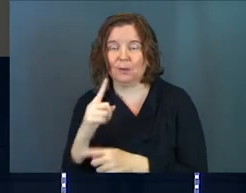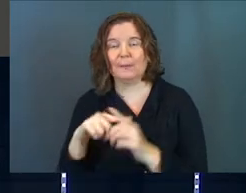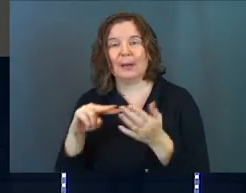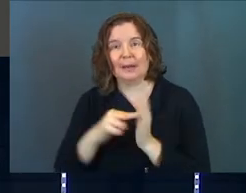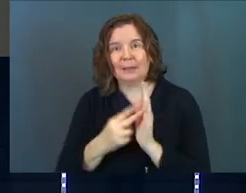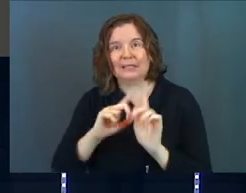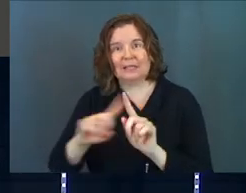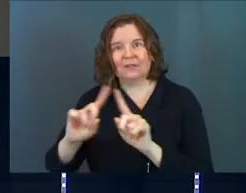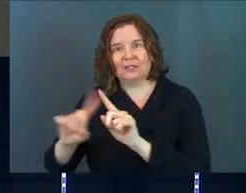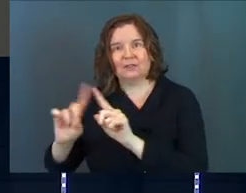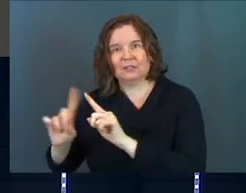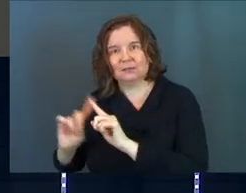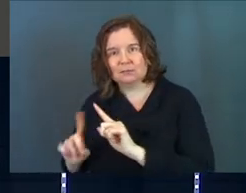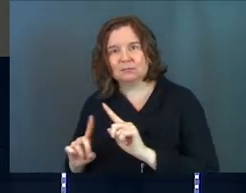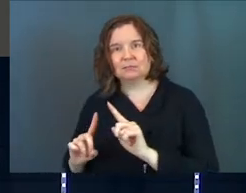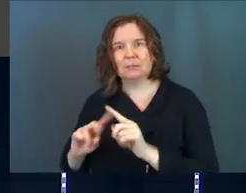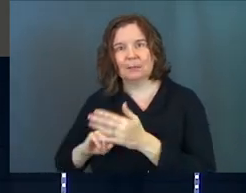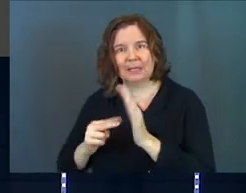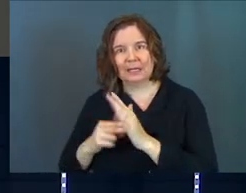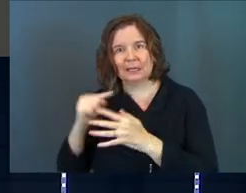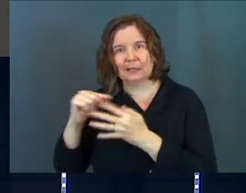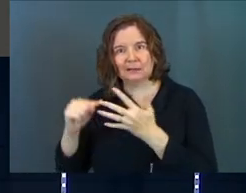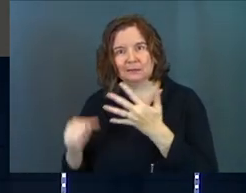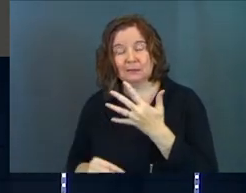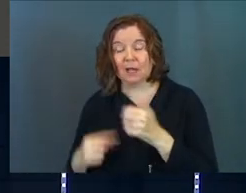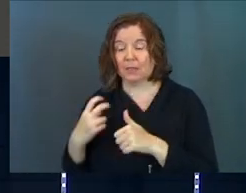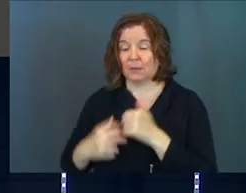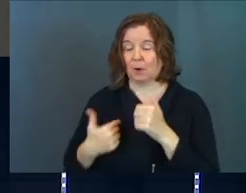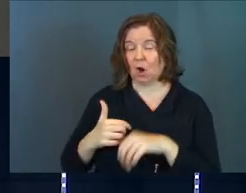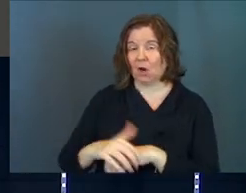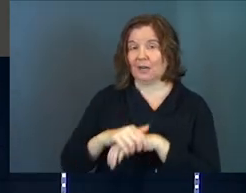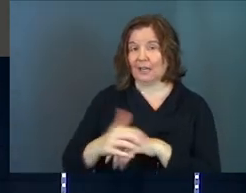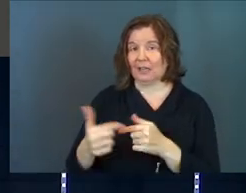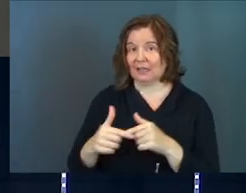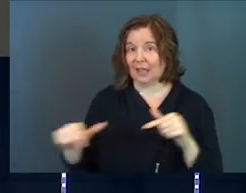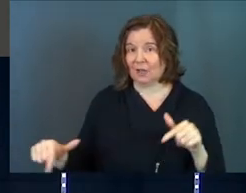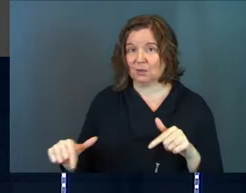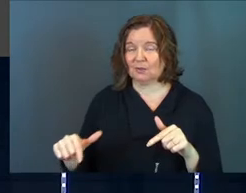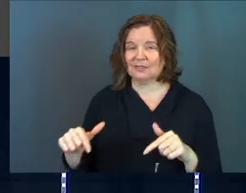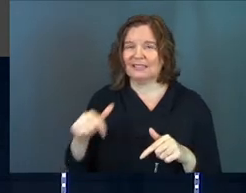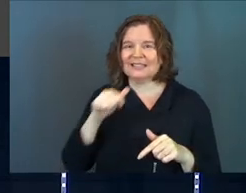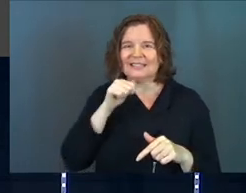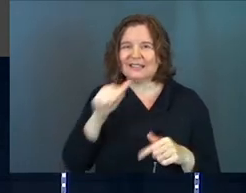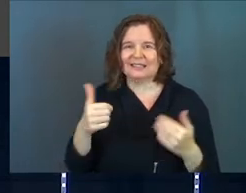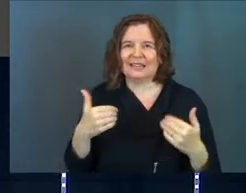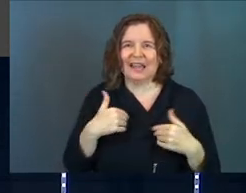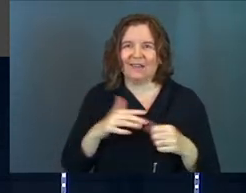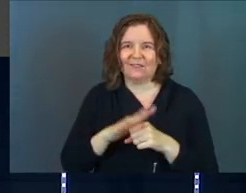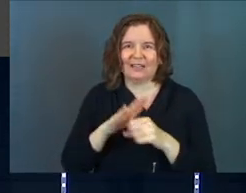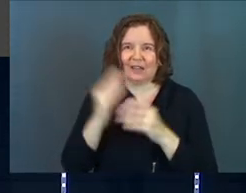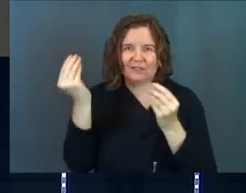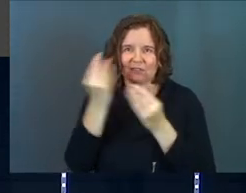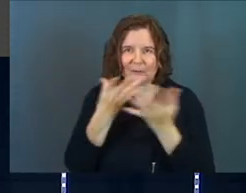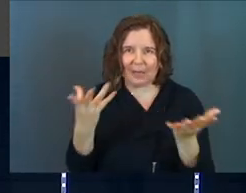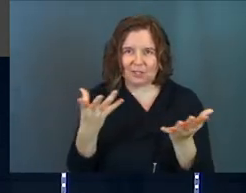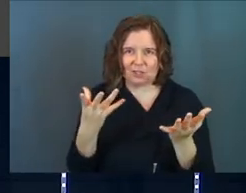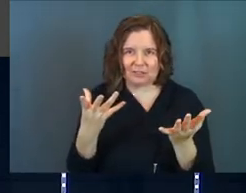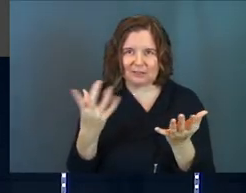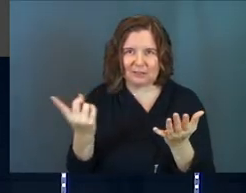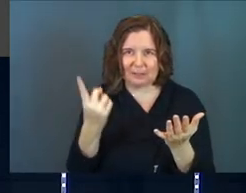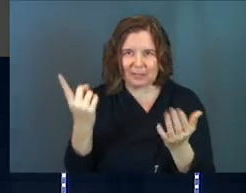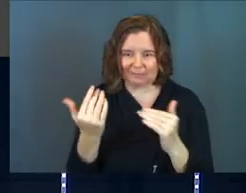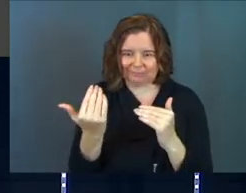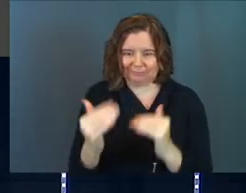they carry nuance in the Greek. And the problem is that our English language that just doesn't have enough information in it